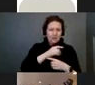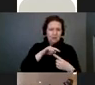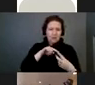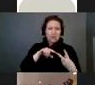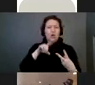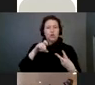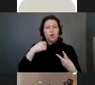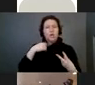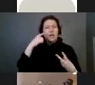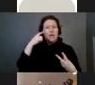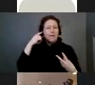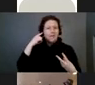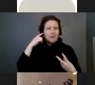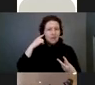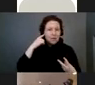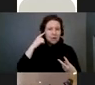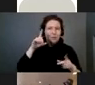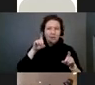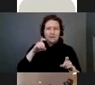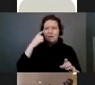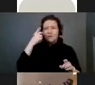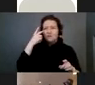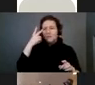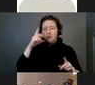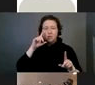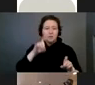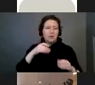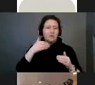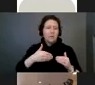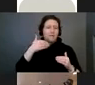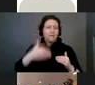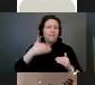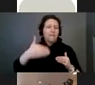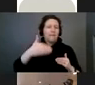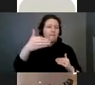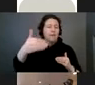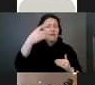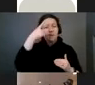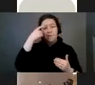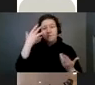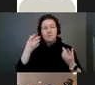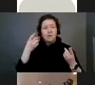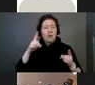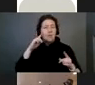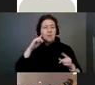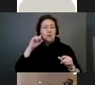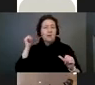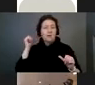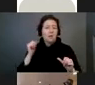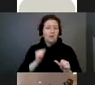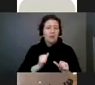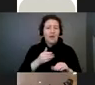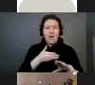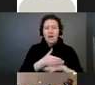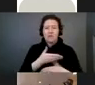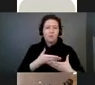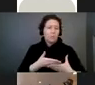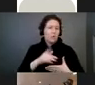because, like we talked about earlier, hearing loss can show up at any point after birth.